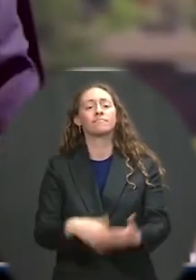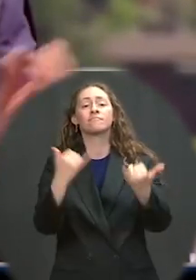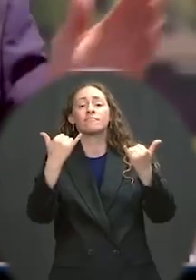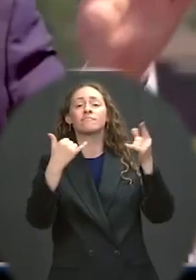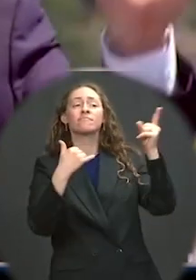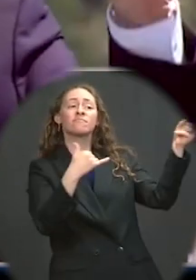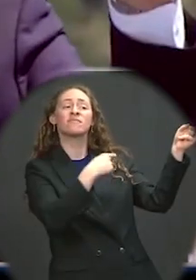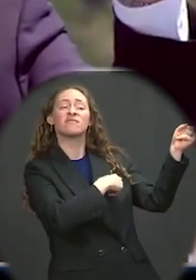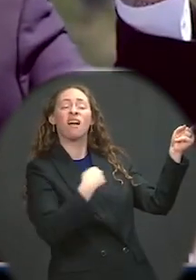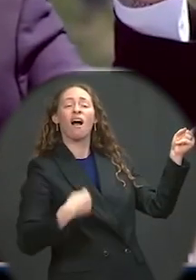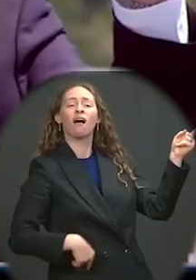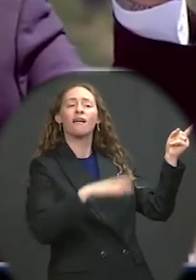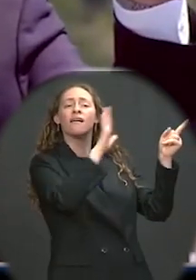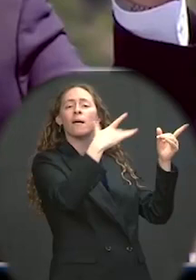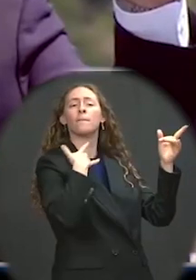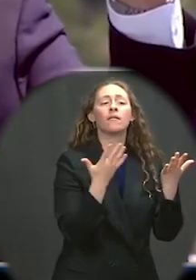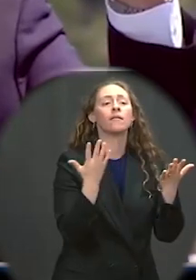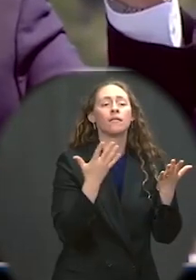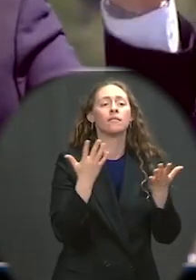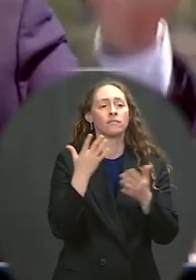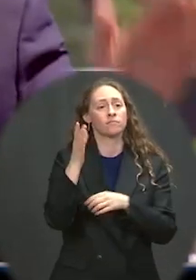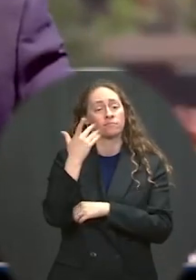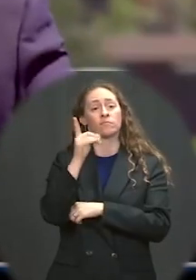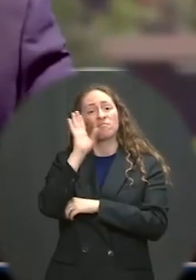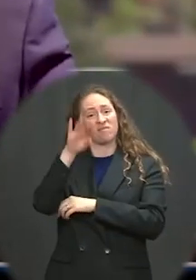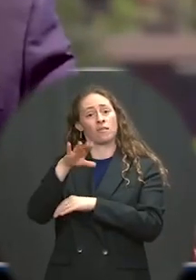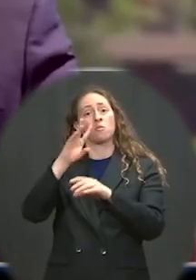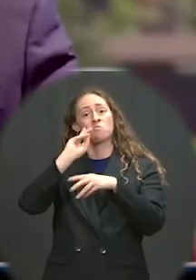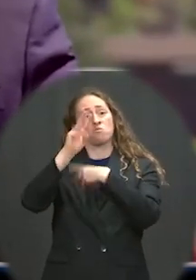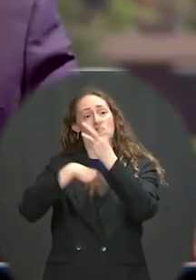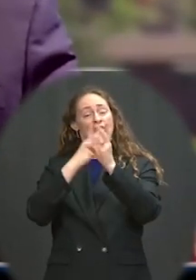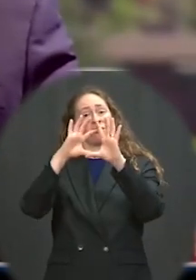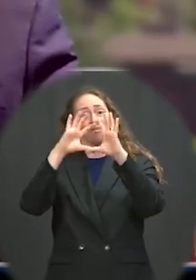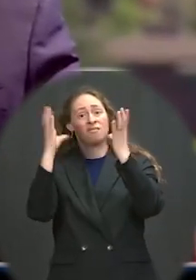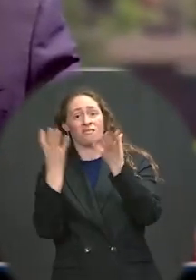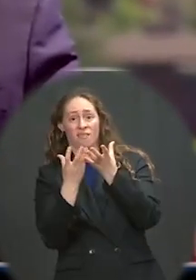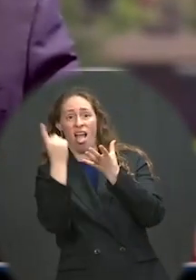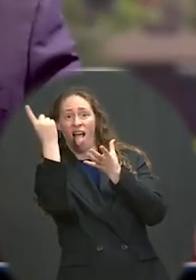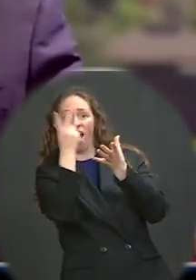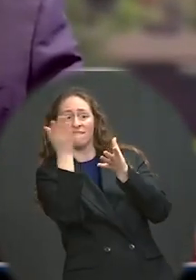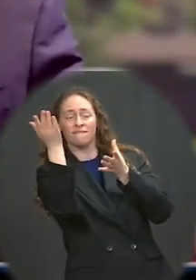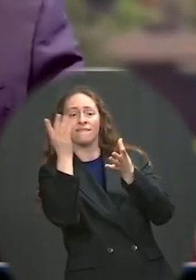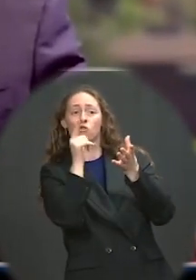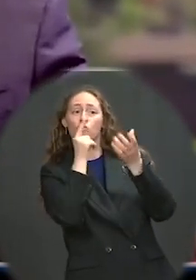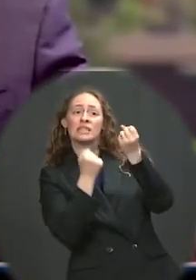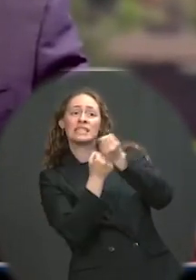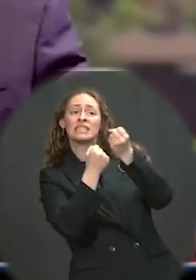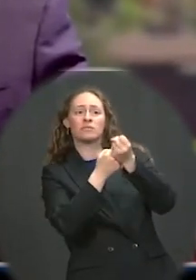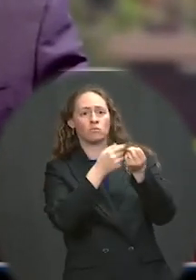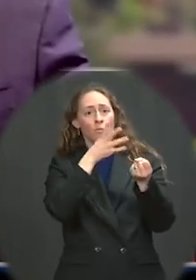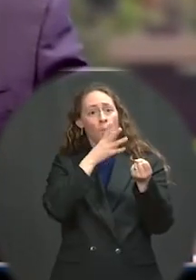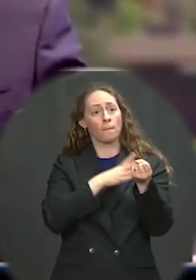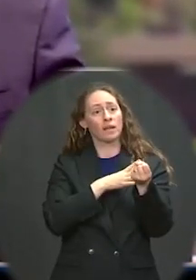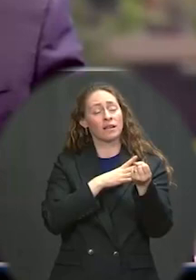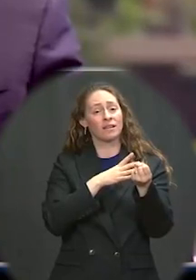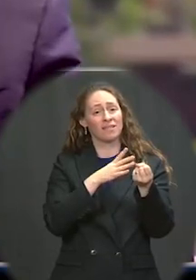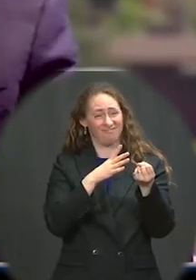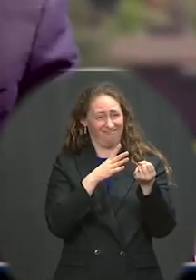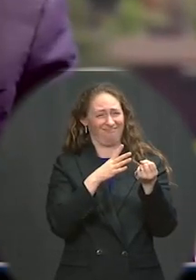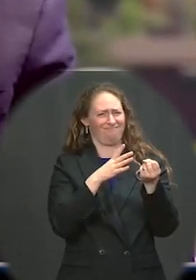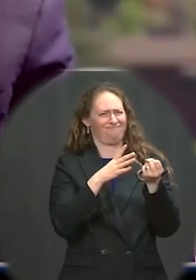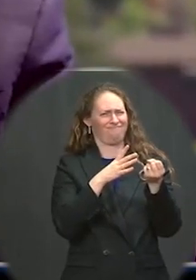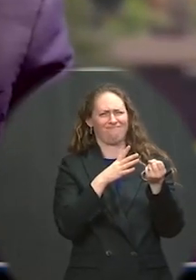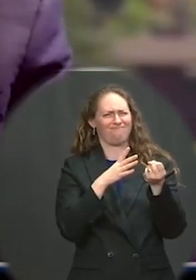hold up half the world. It's an absolutely stupid position not to make sure